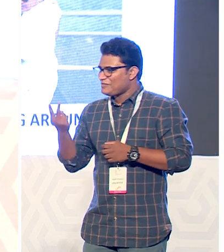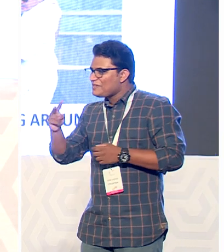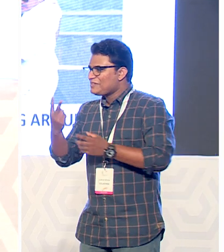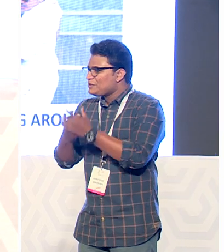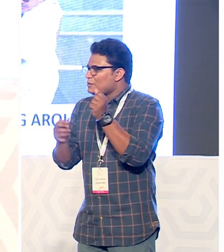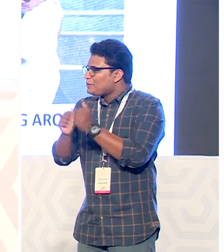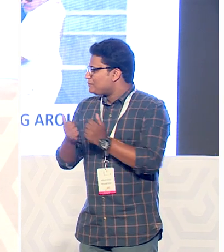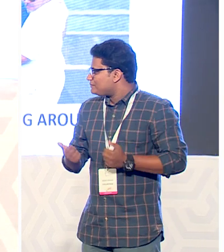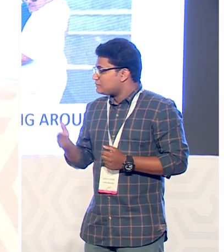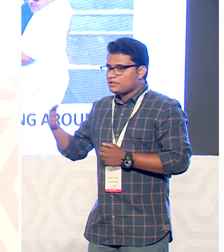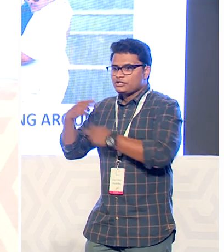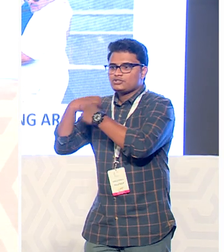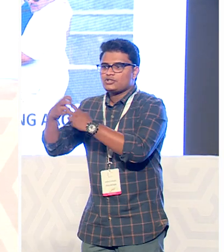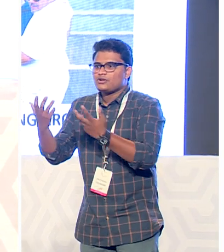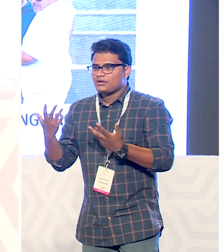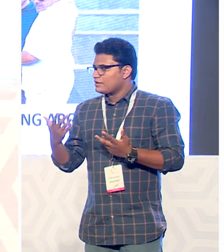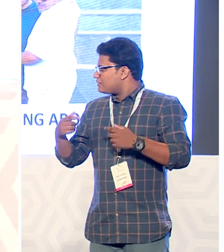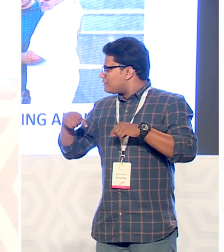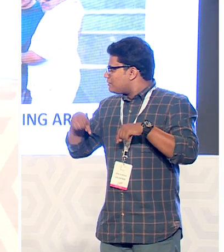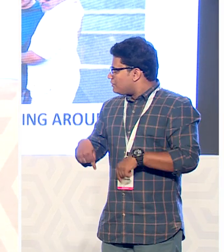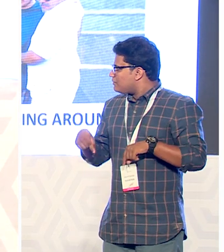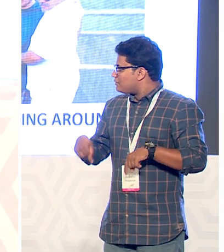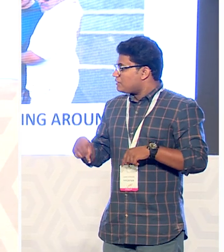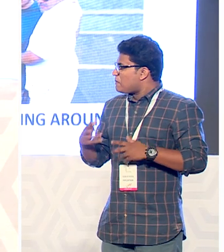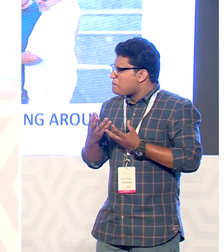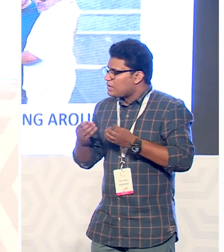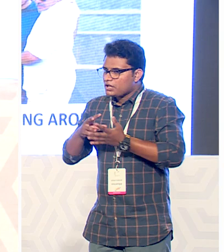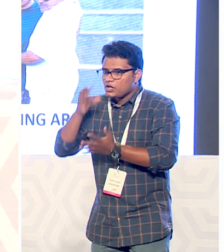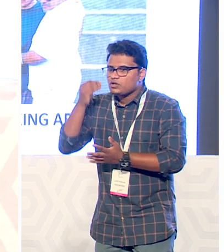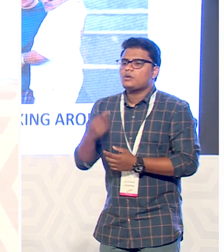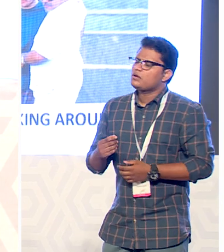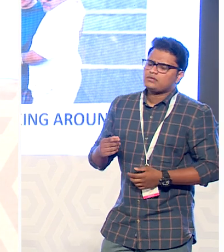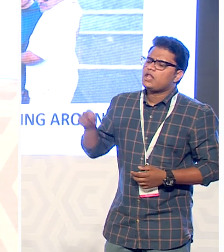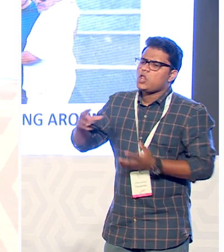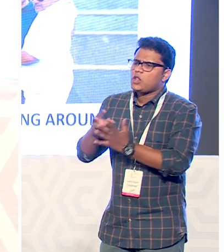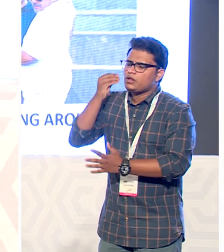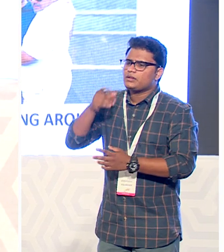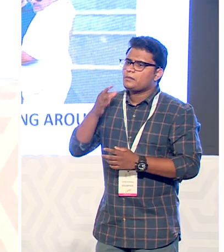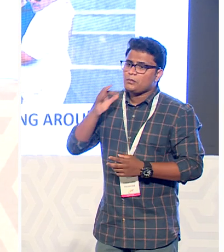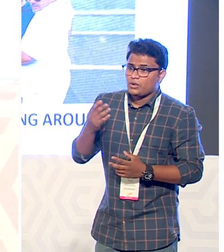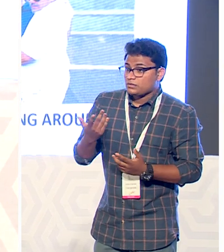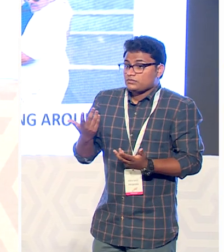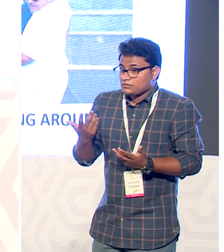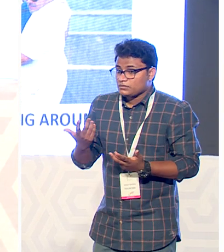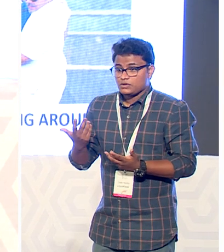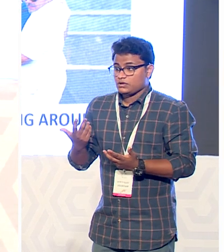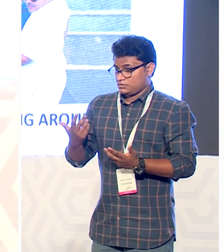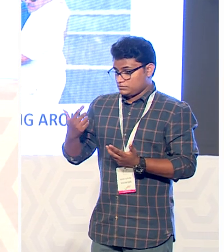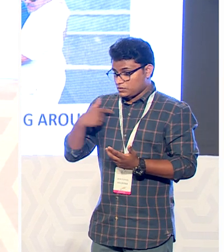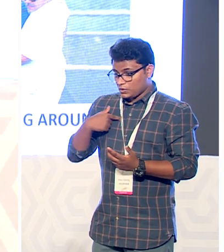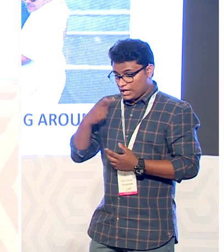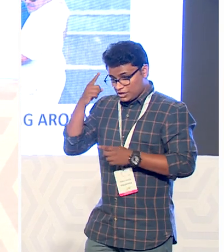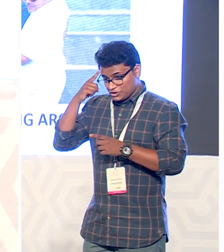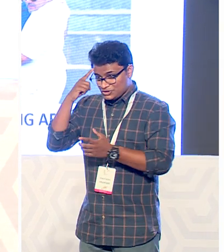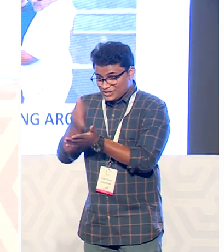so in my journey this far I have learnt that once you start once you have decided this is what